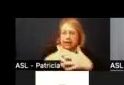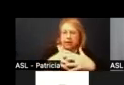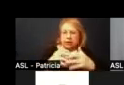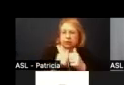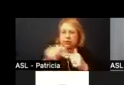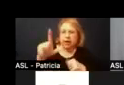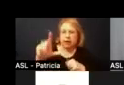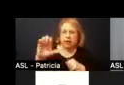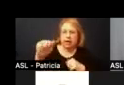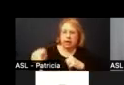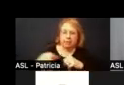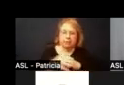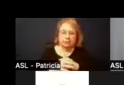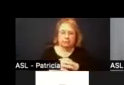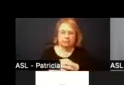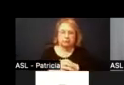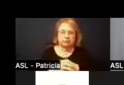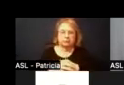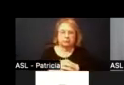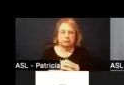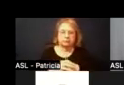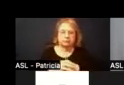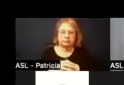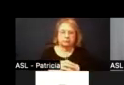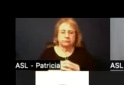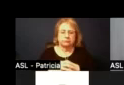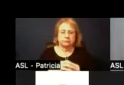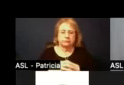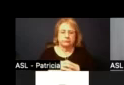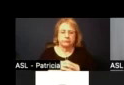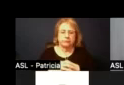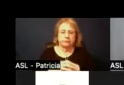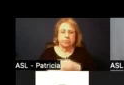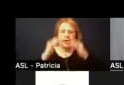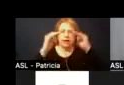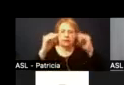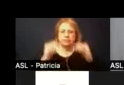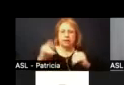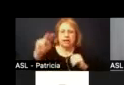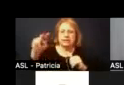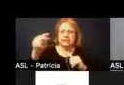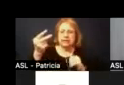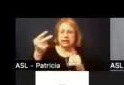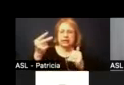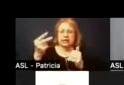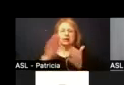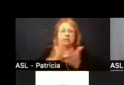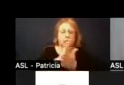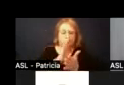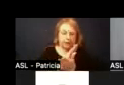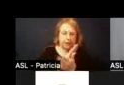all right and then moving on to uh the the second document which is um